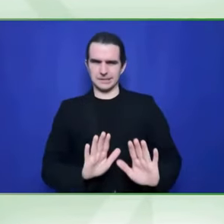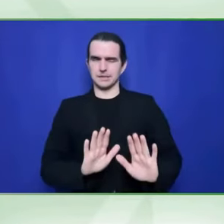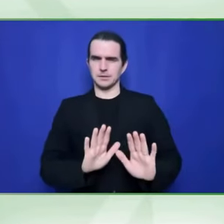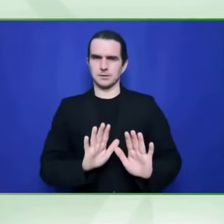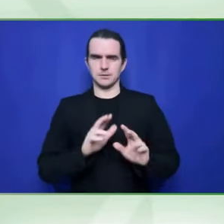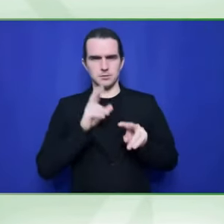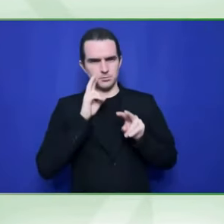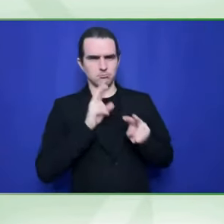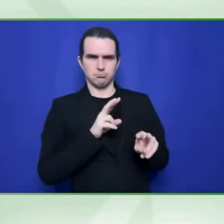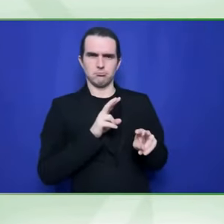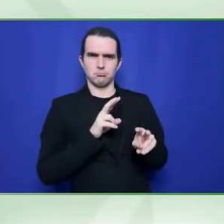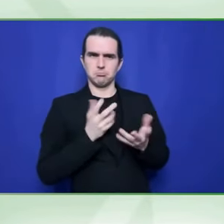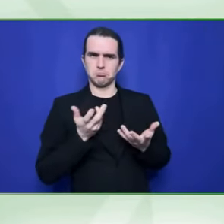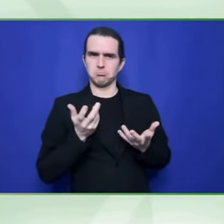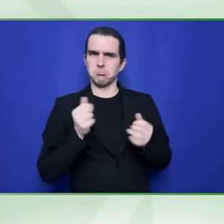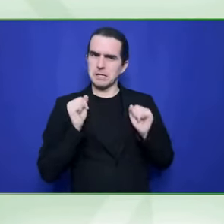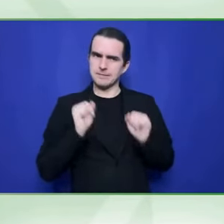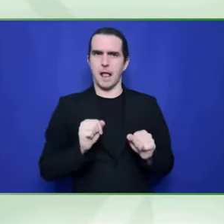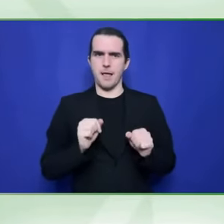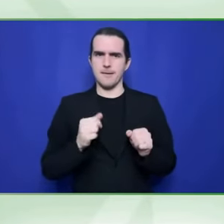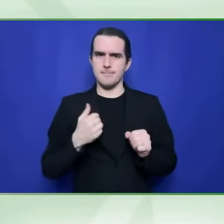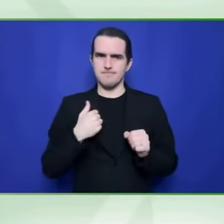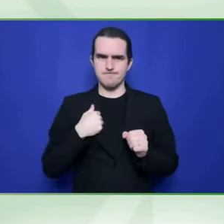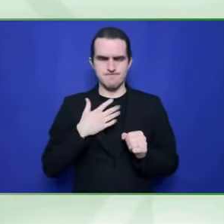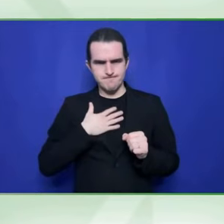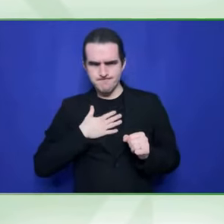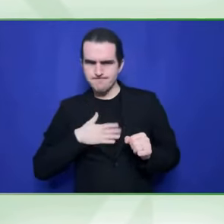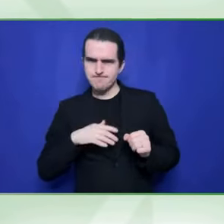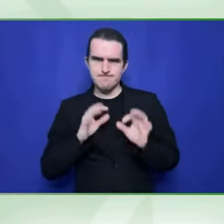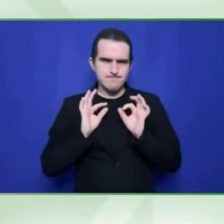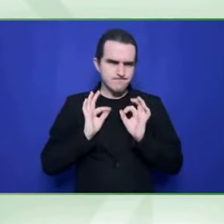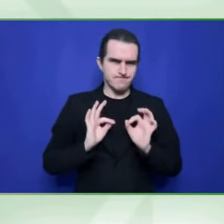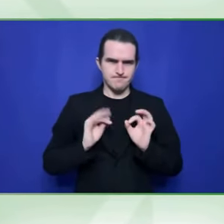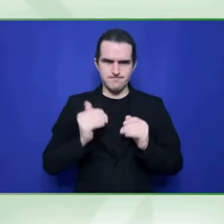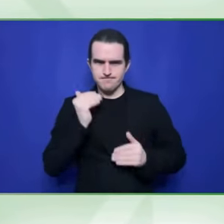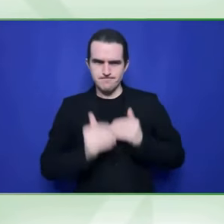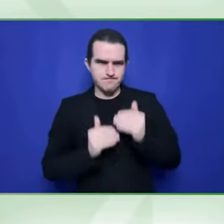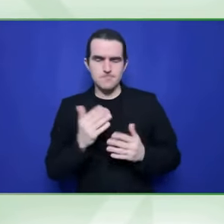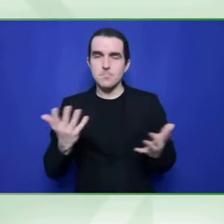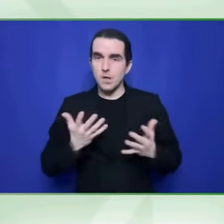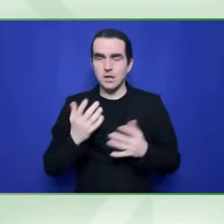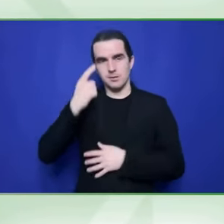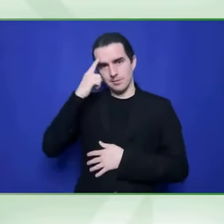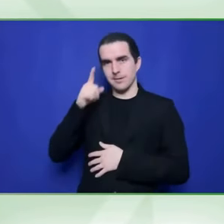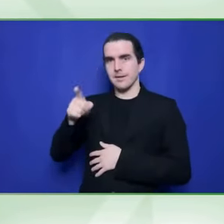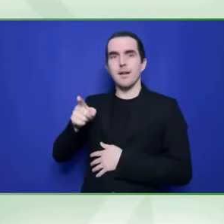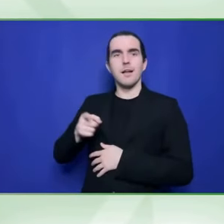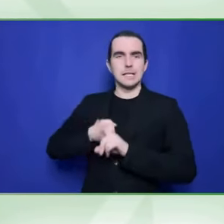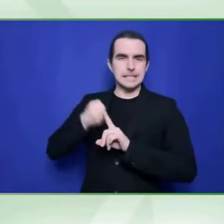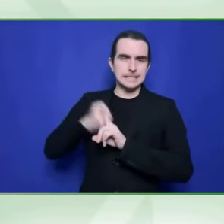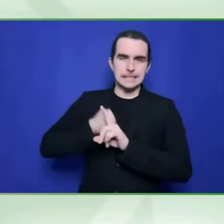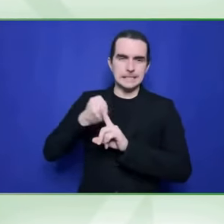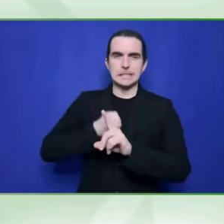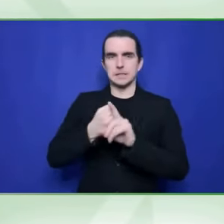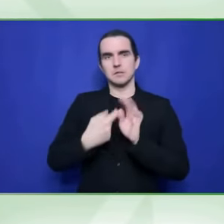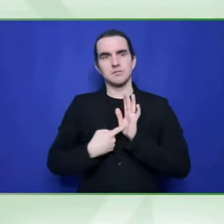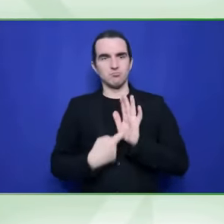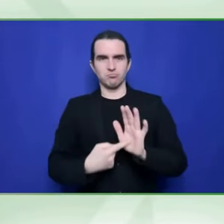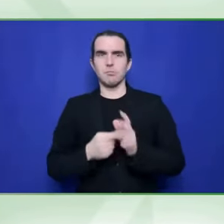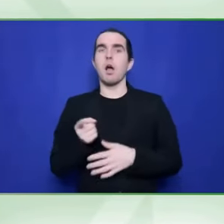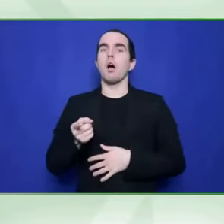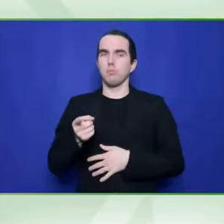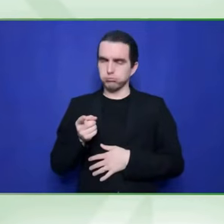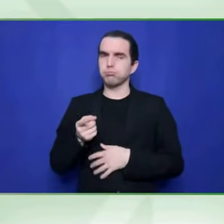taxation on assistive technology and the affordability of assistive tech and the supply chain, the global supply chain of these technologies through